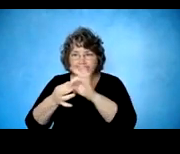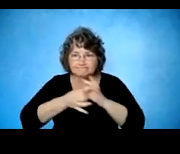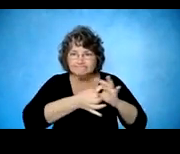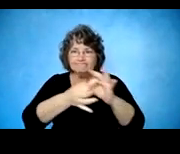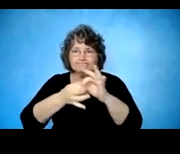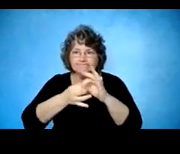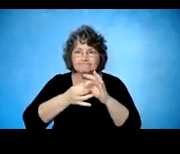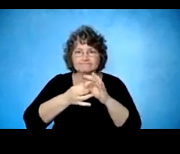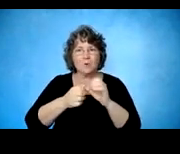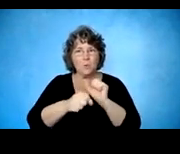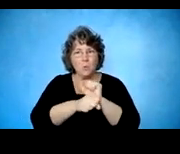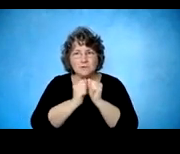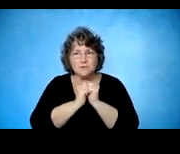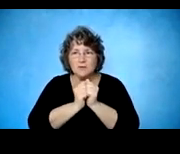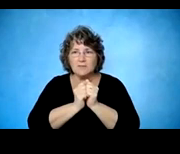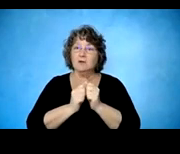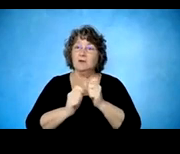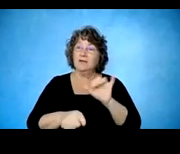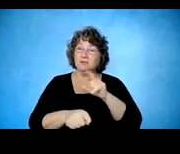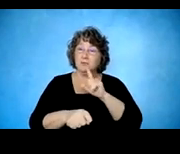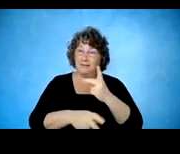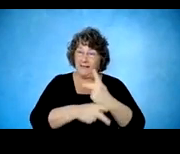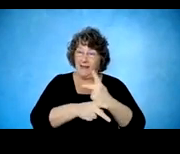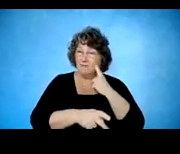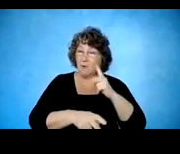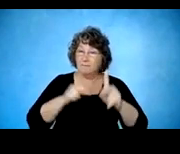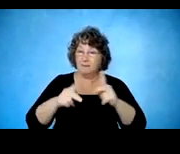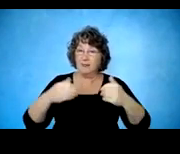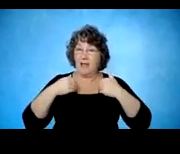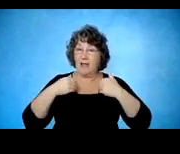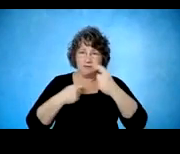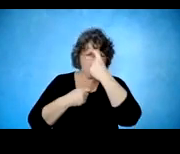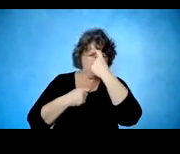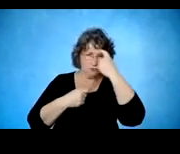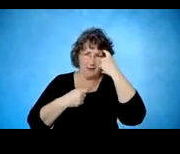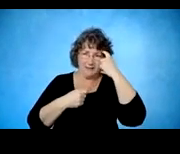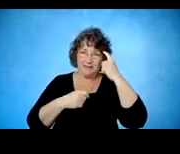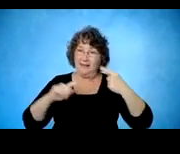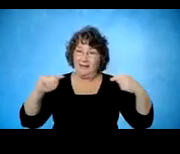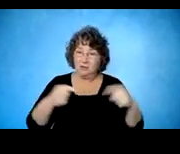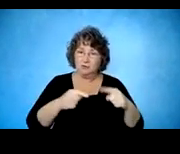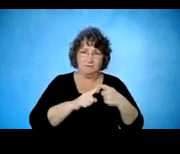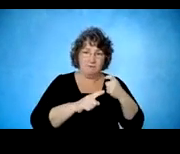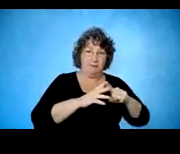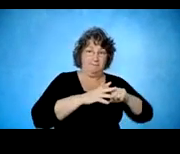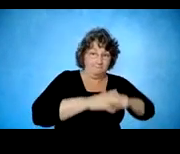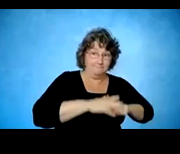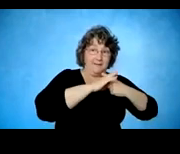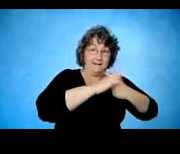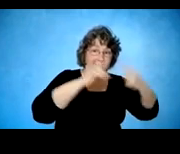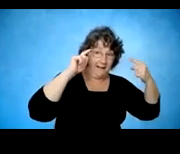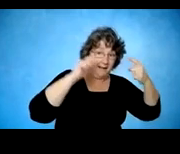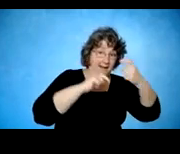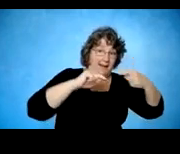of care for people with traumatic injury from time of injury all the way through long-term follow-up. So, Dr.